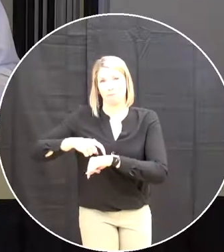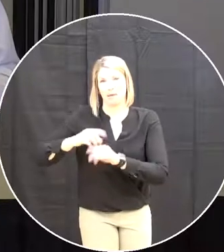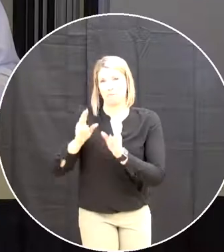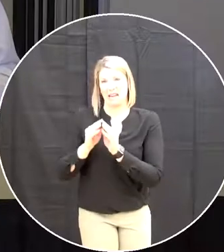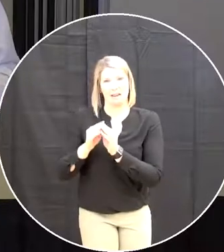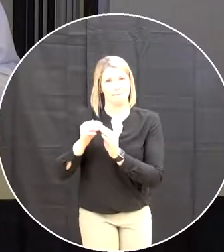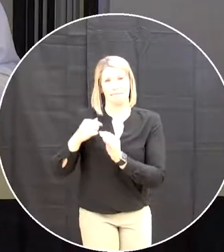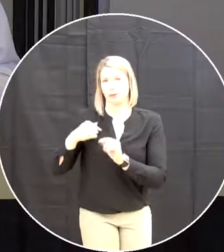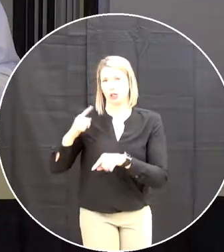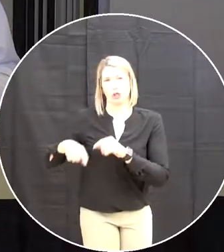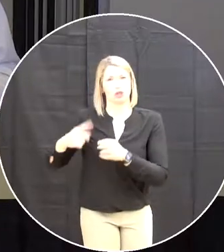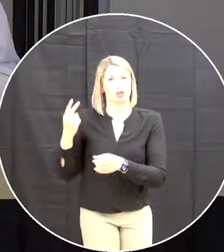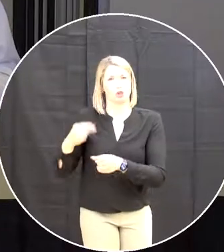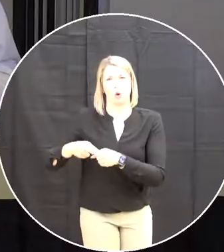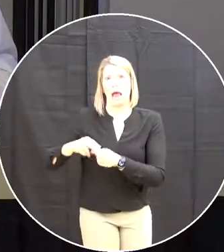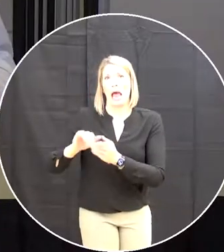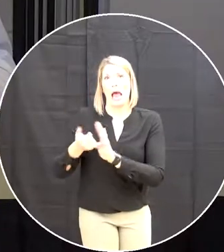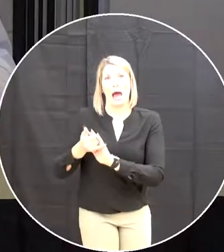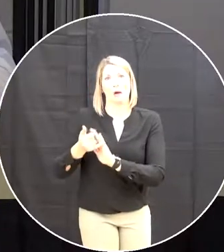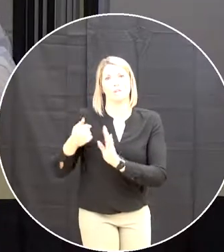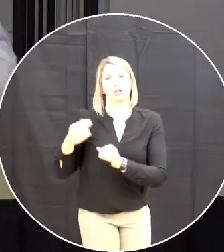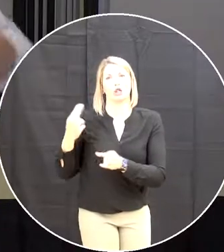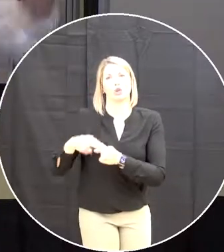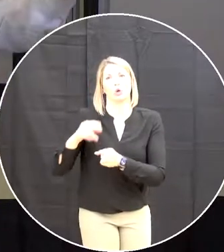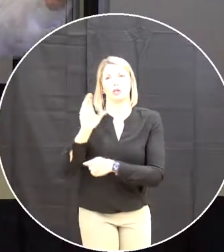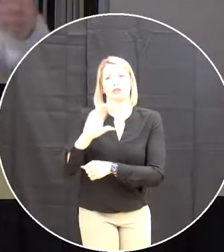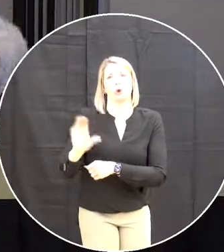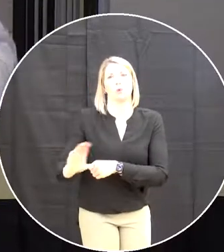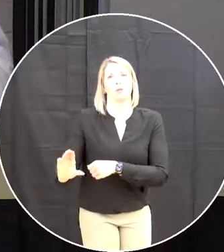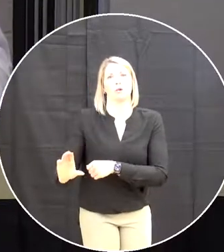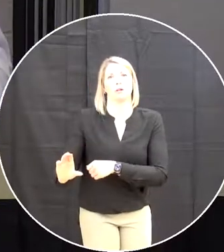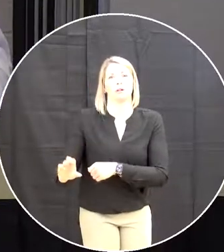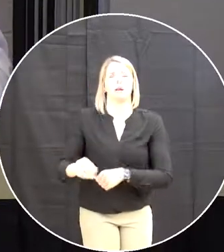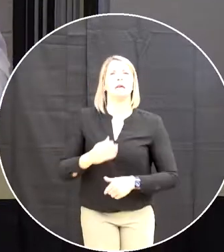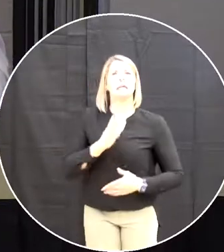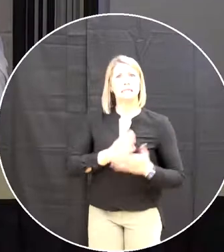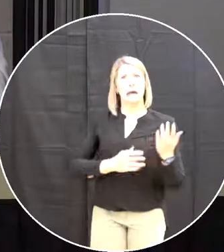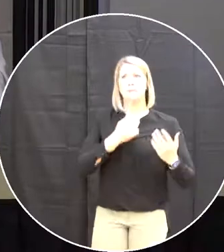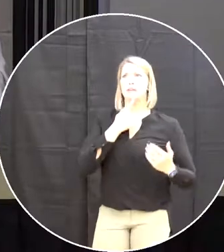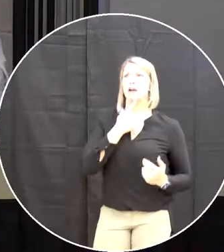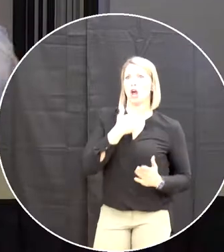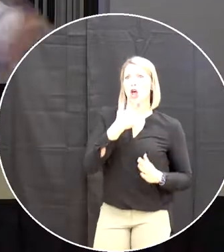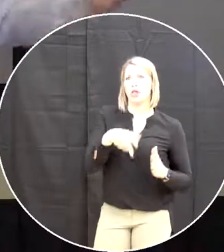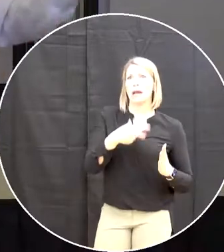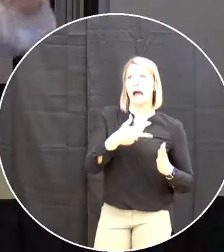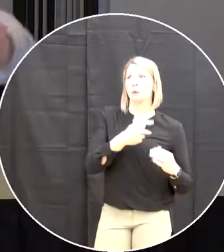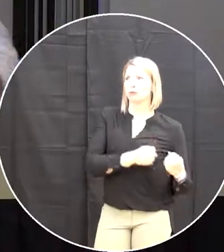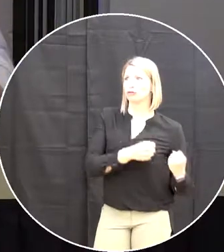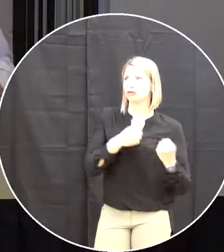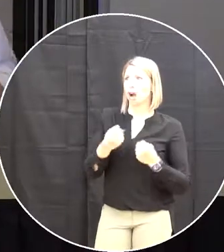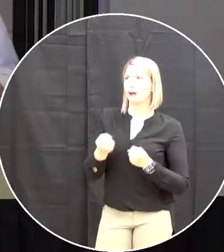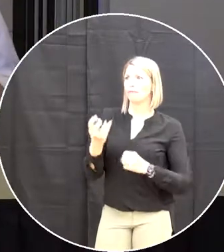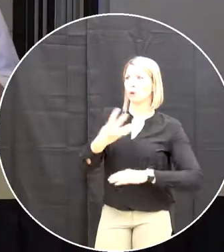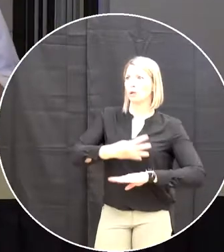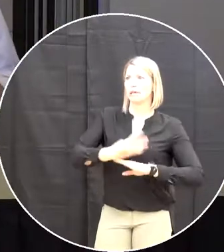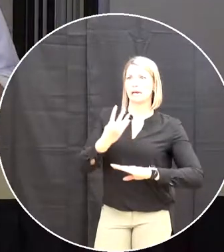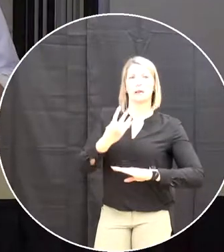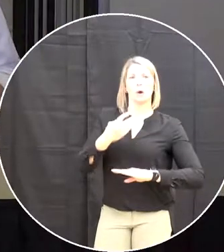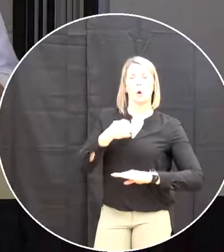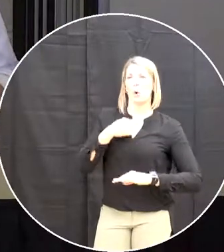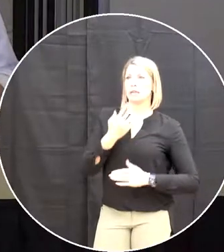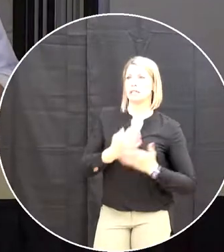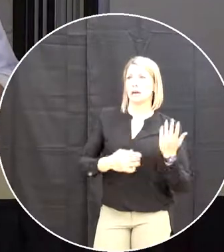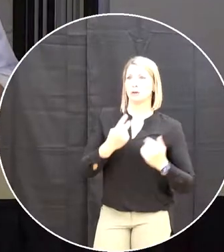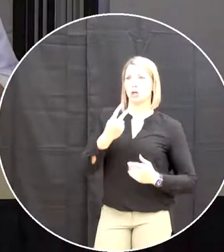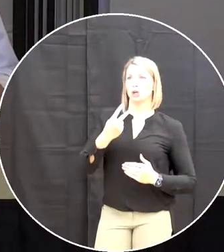and people started saying yeah yeah i gotta drive three hours here and spend four days i gotta spend two and a half hours here